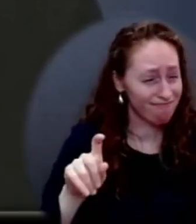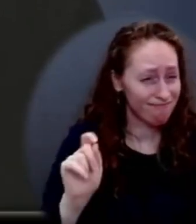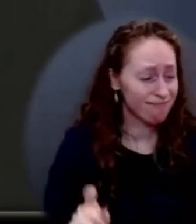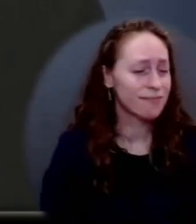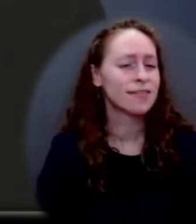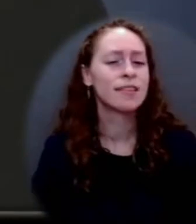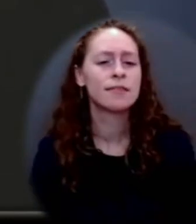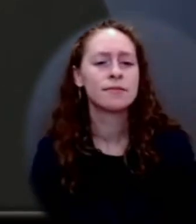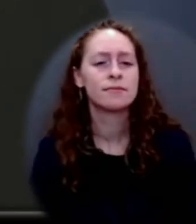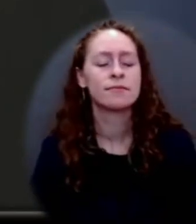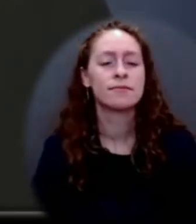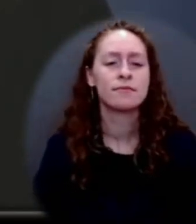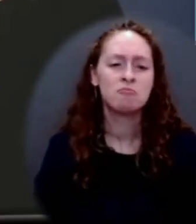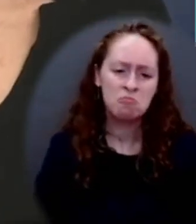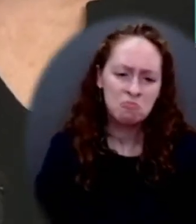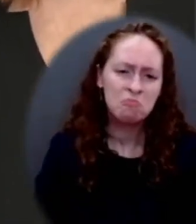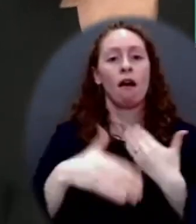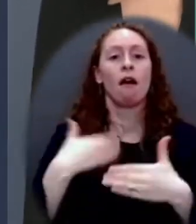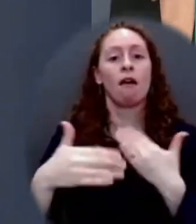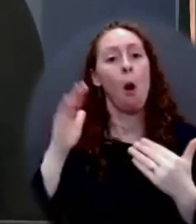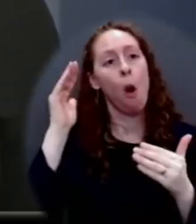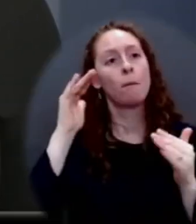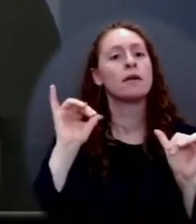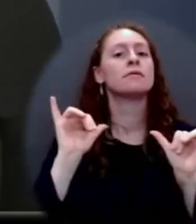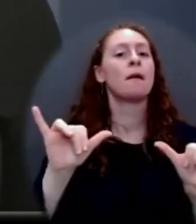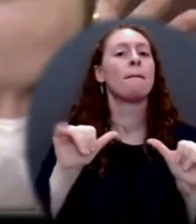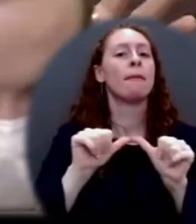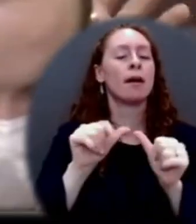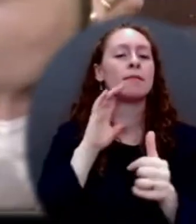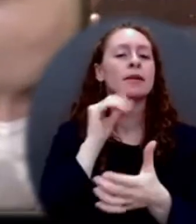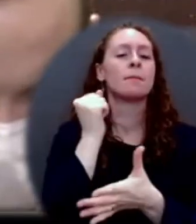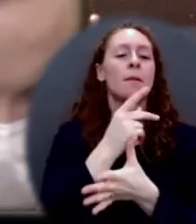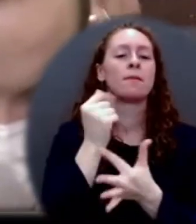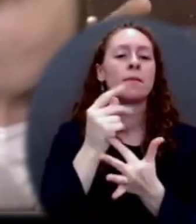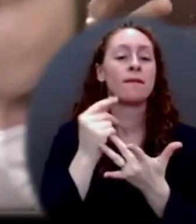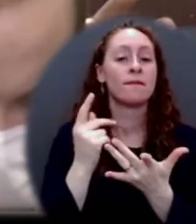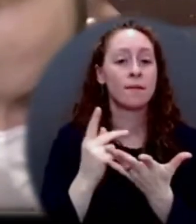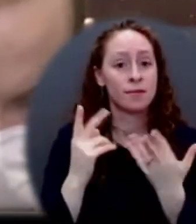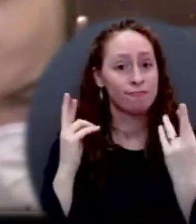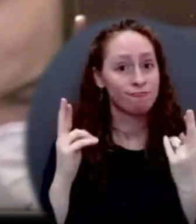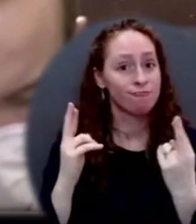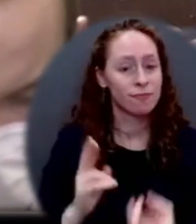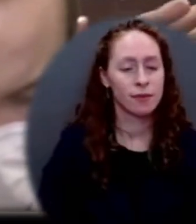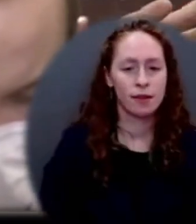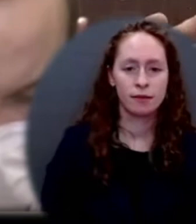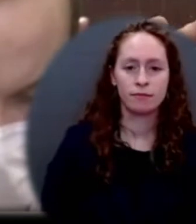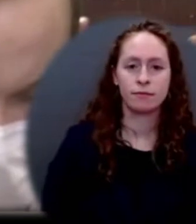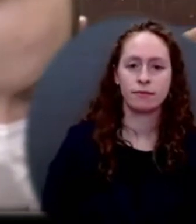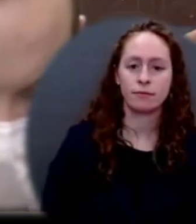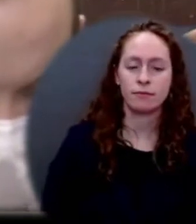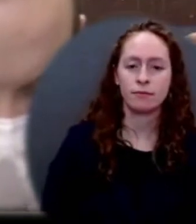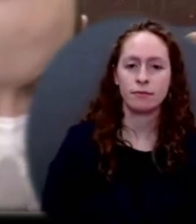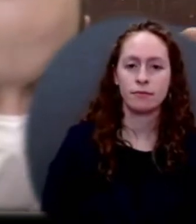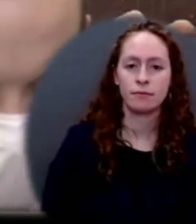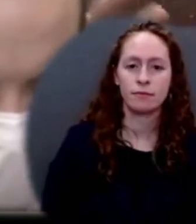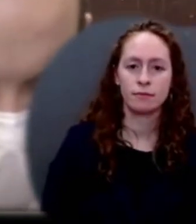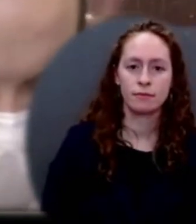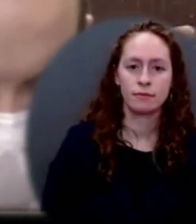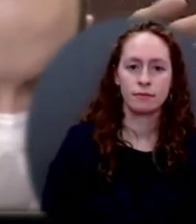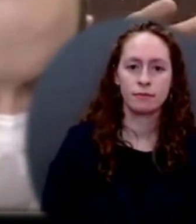hours and hours and days of floor time. There's still 141 positions where there have been no nominee put forward.